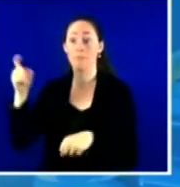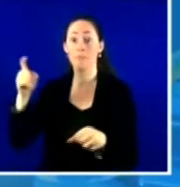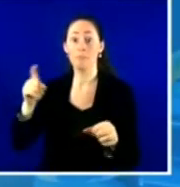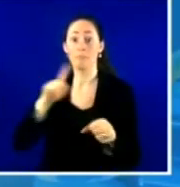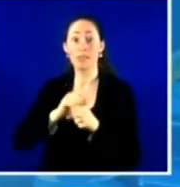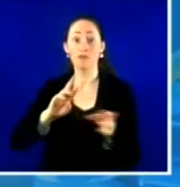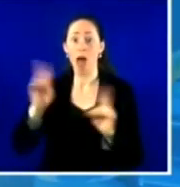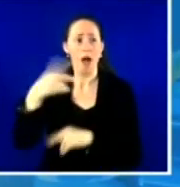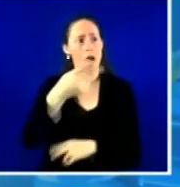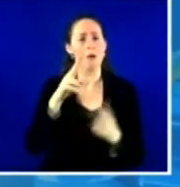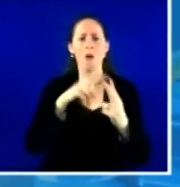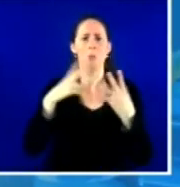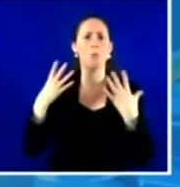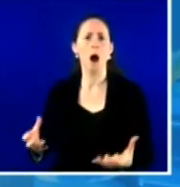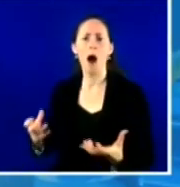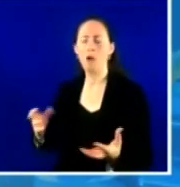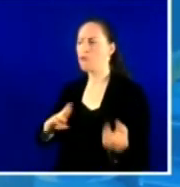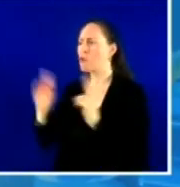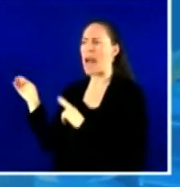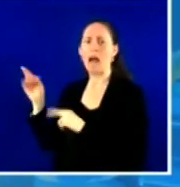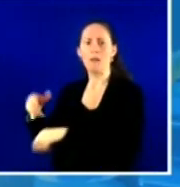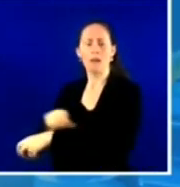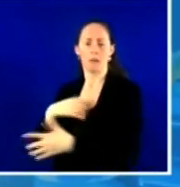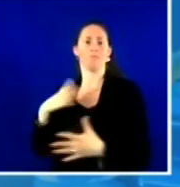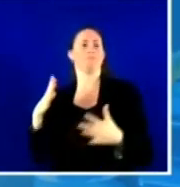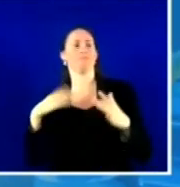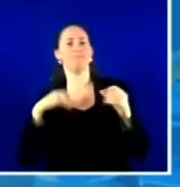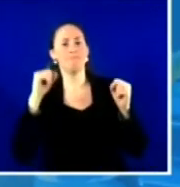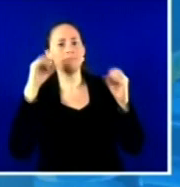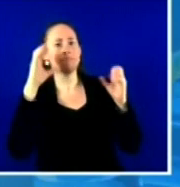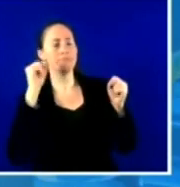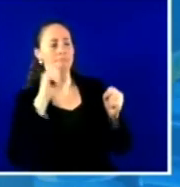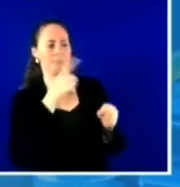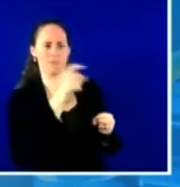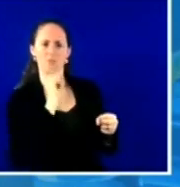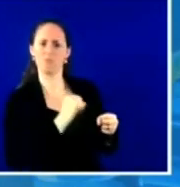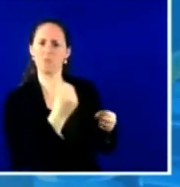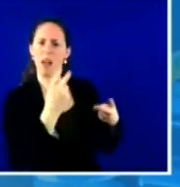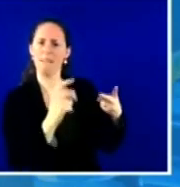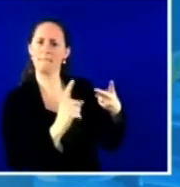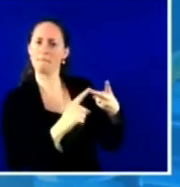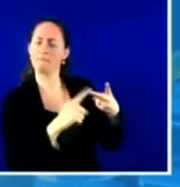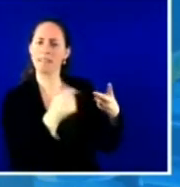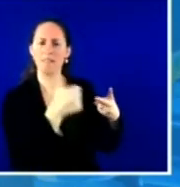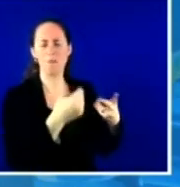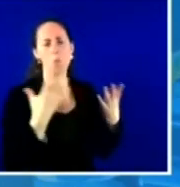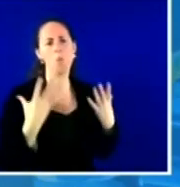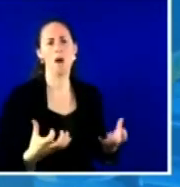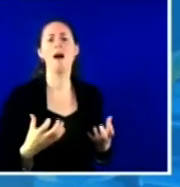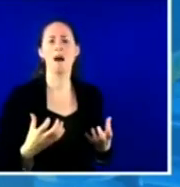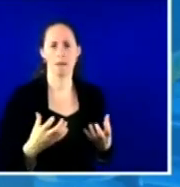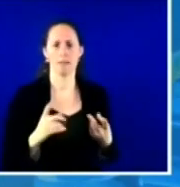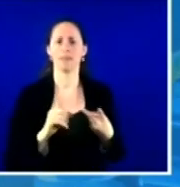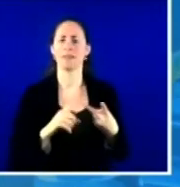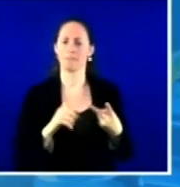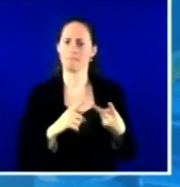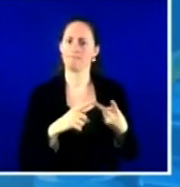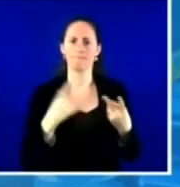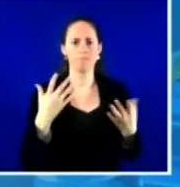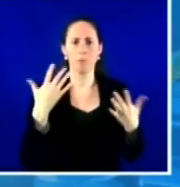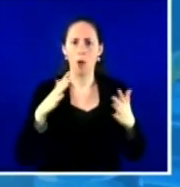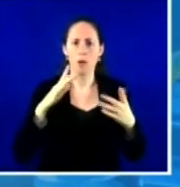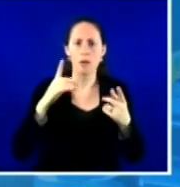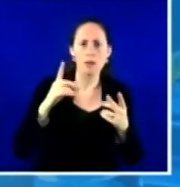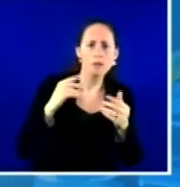up? Um, my, you my son, uh, is 12. And so he was more recently available and he's been counting the days until the day he's fully vaccinated.